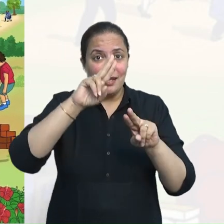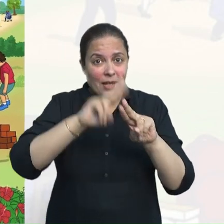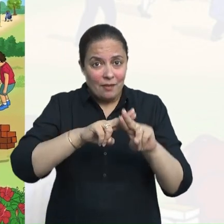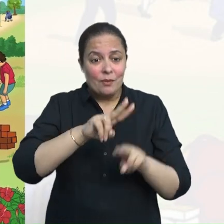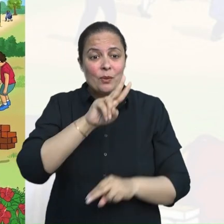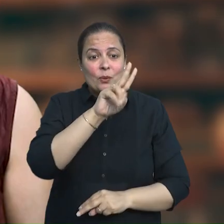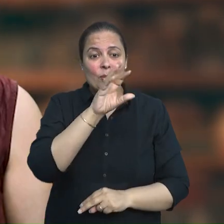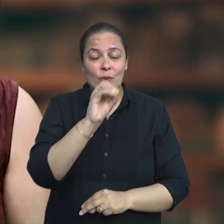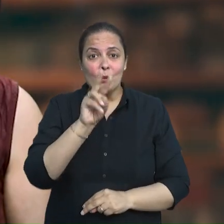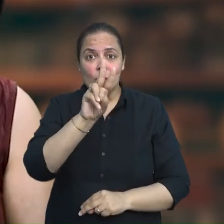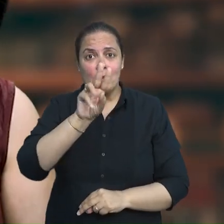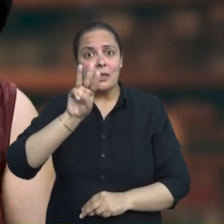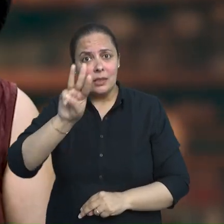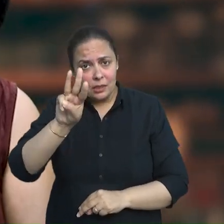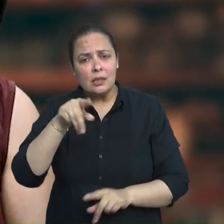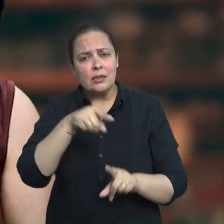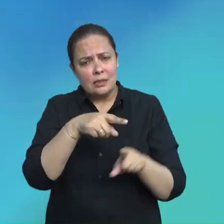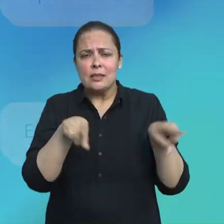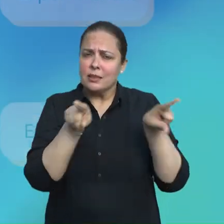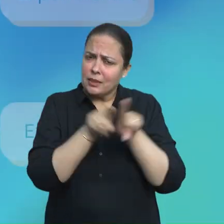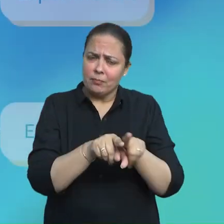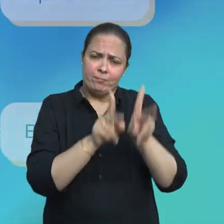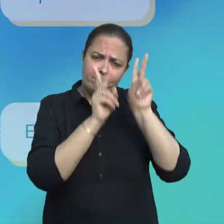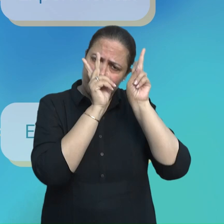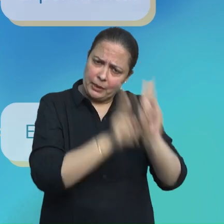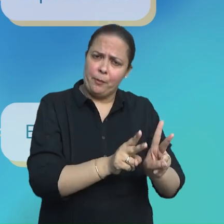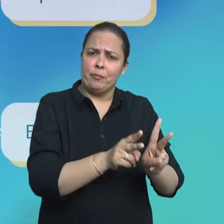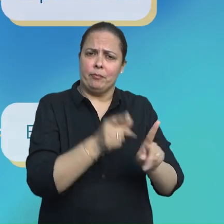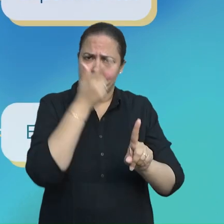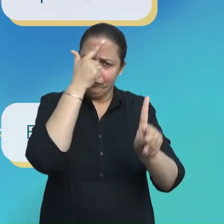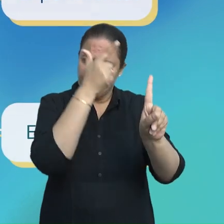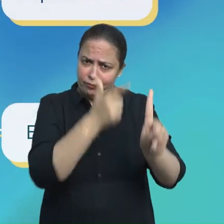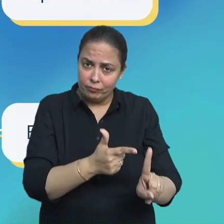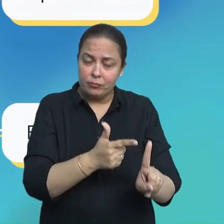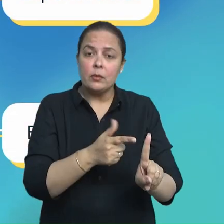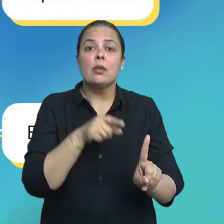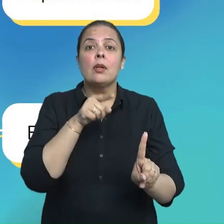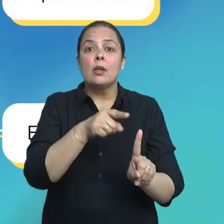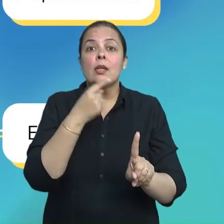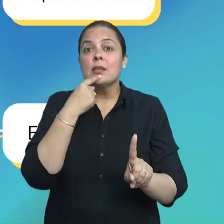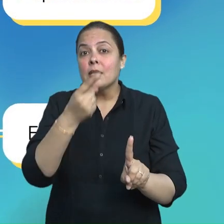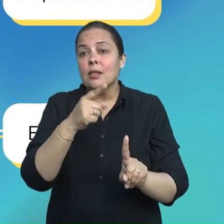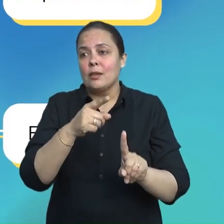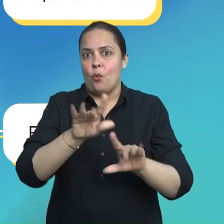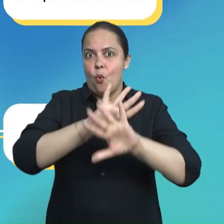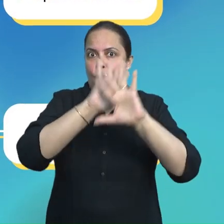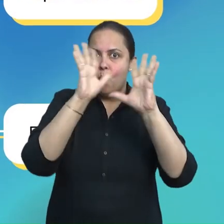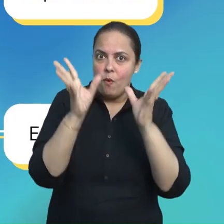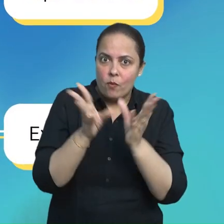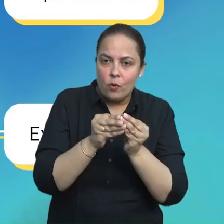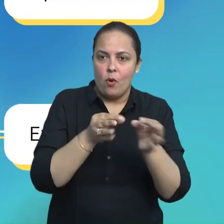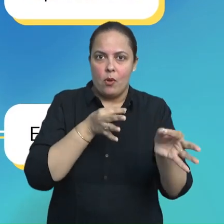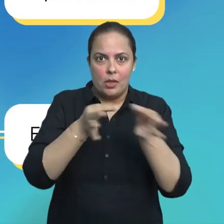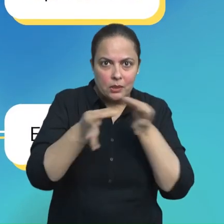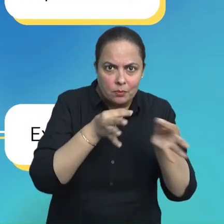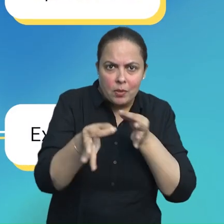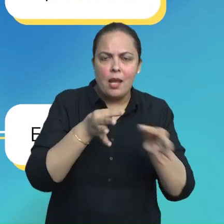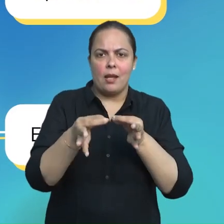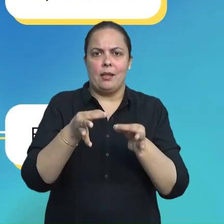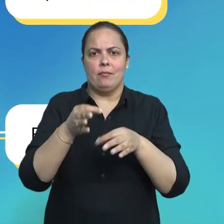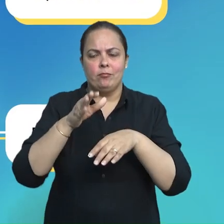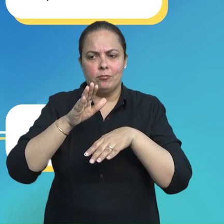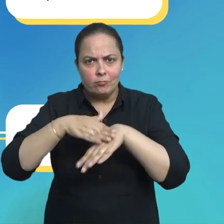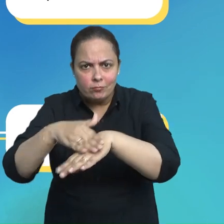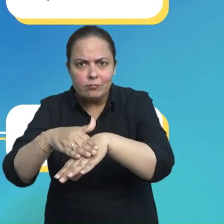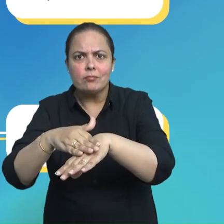also emphasizes holistic, integrated, experimental and exploratory approaches.